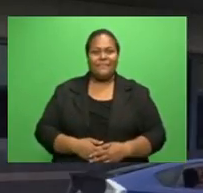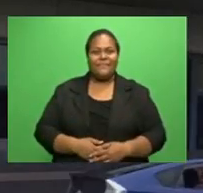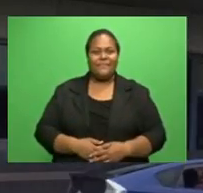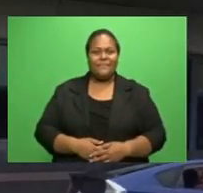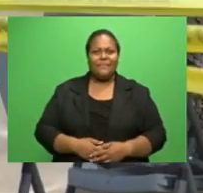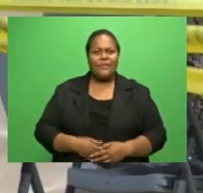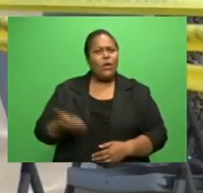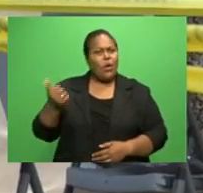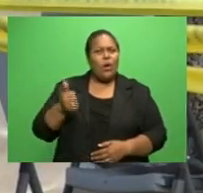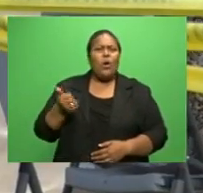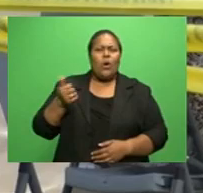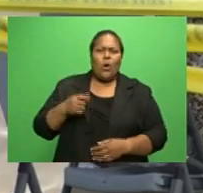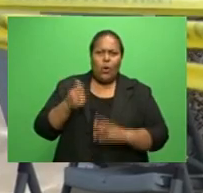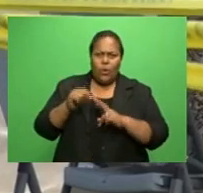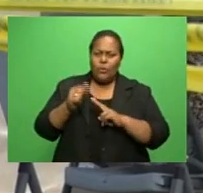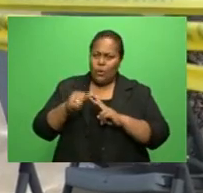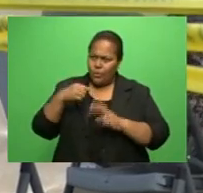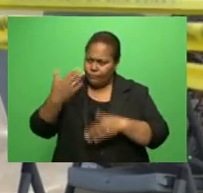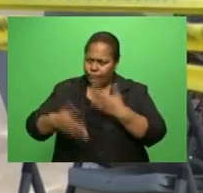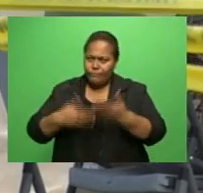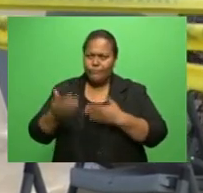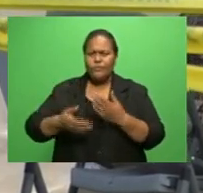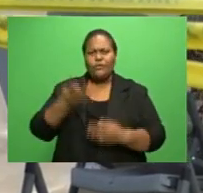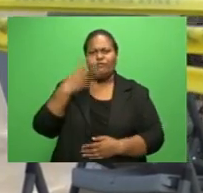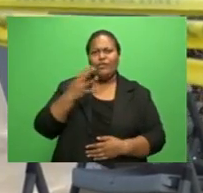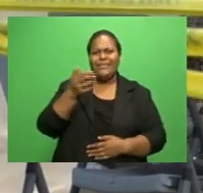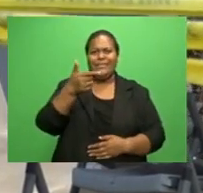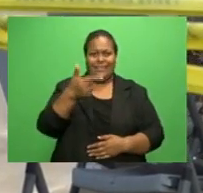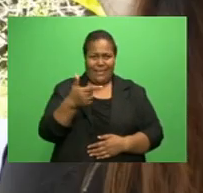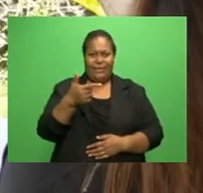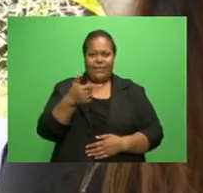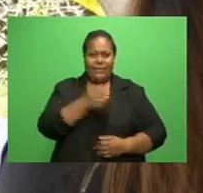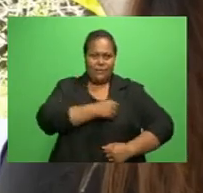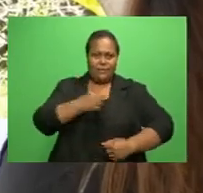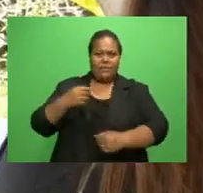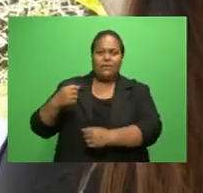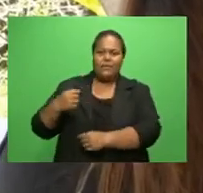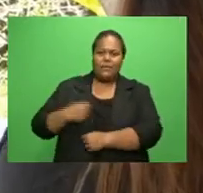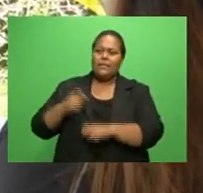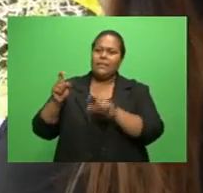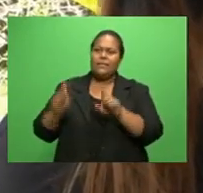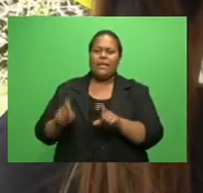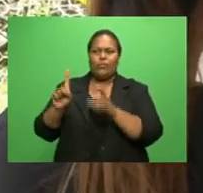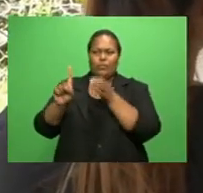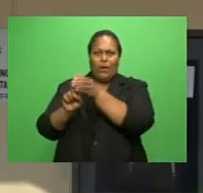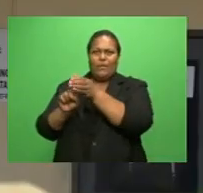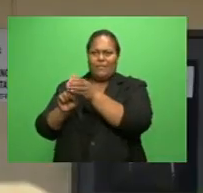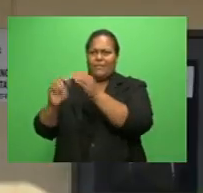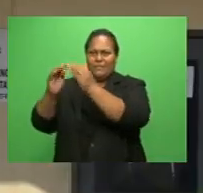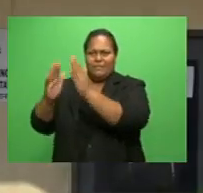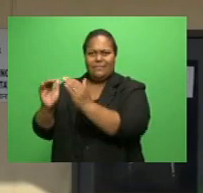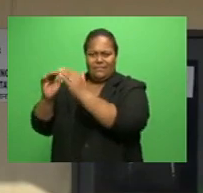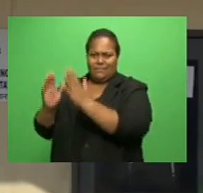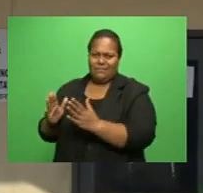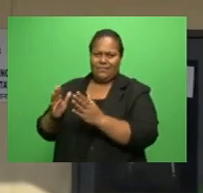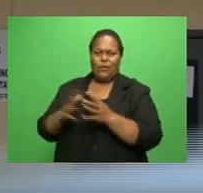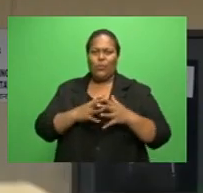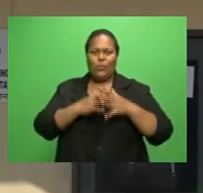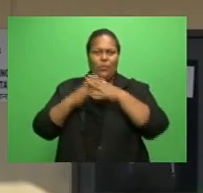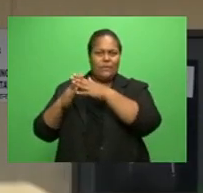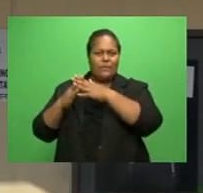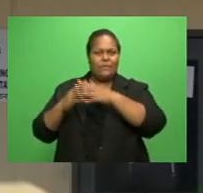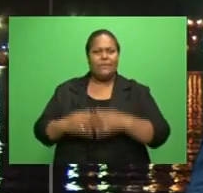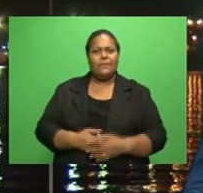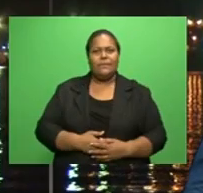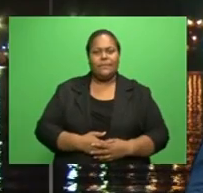there are 47 military personnel stationed at various government quarantine facilities in the Western Division. Kelly Valvalla, FBC